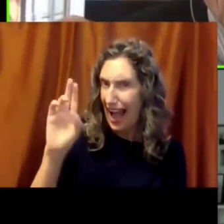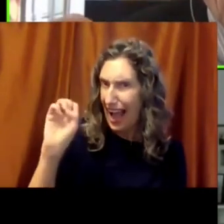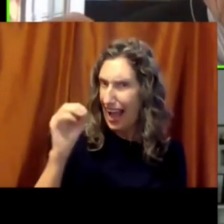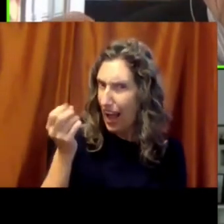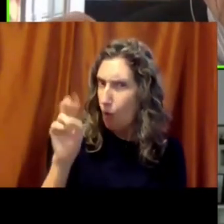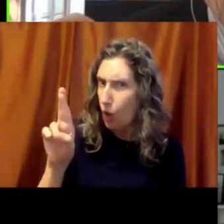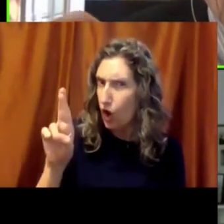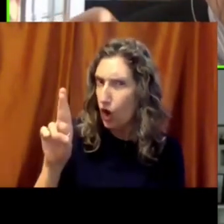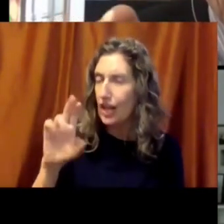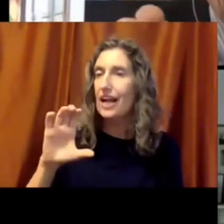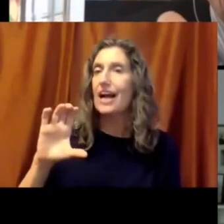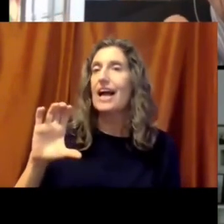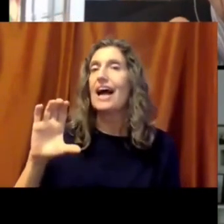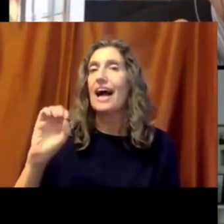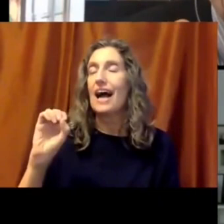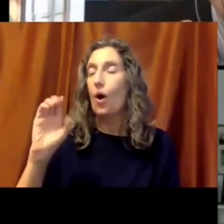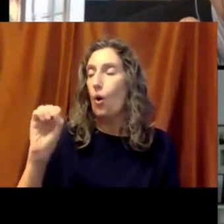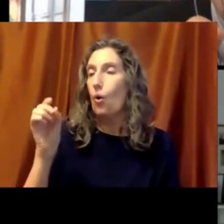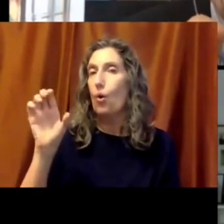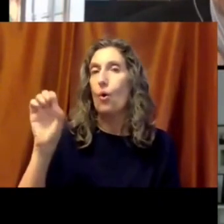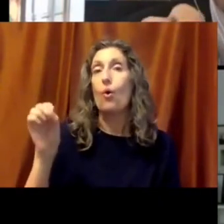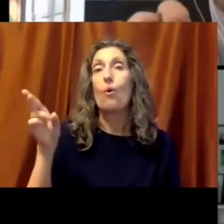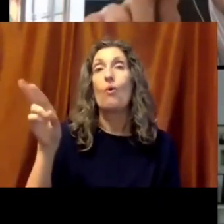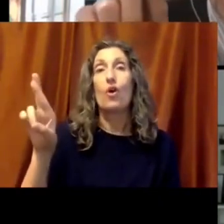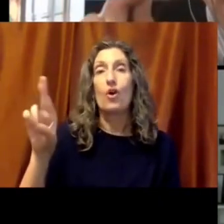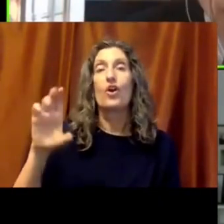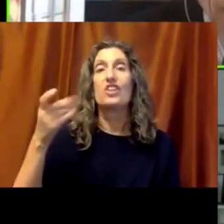OurChildrenMinnesota? OurChildrenMN.com.